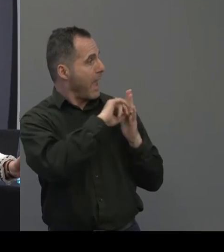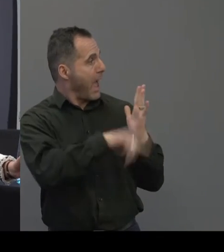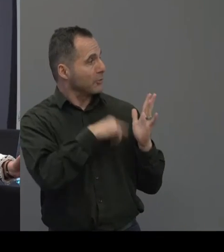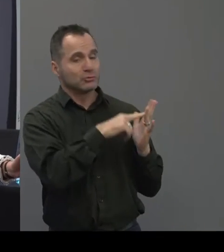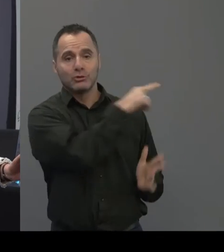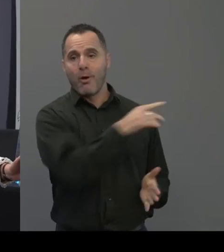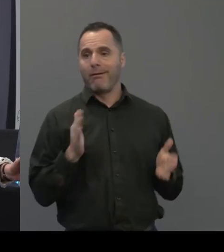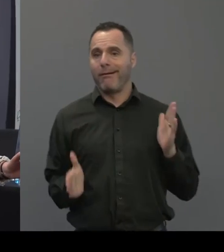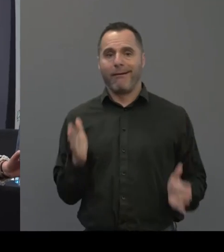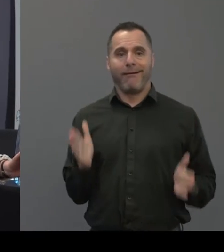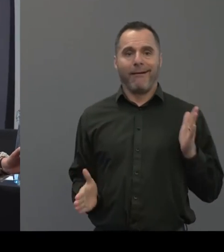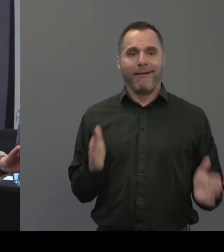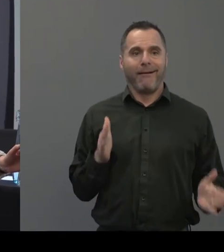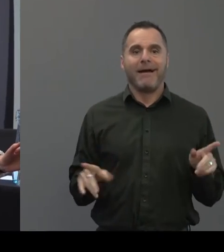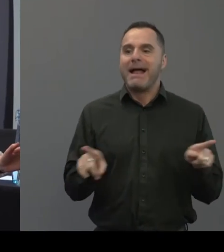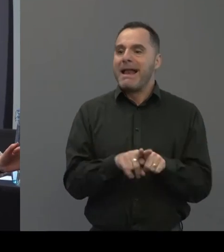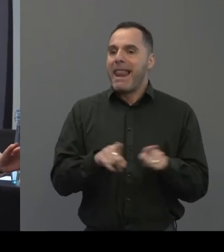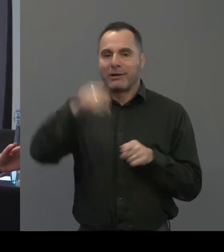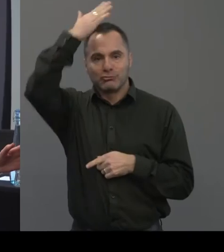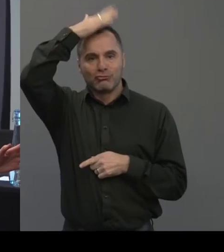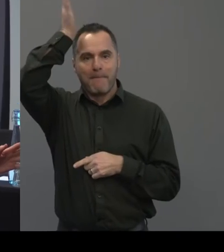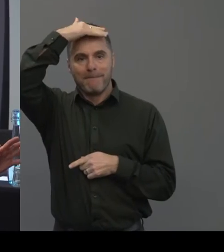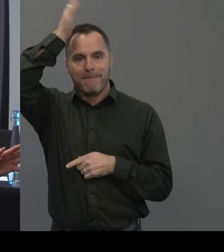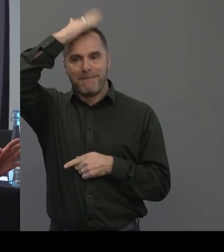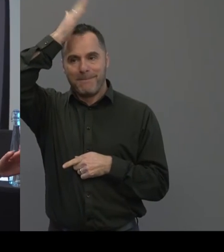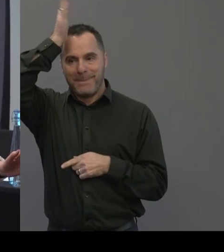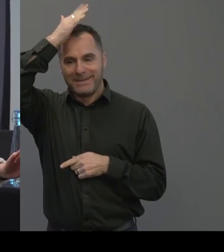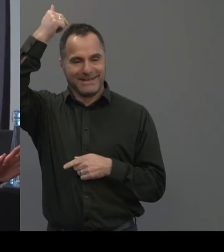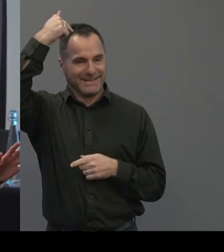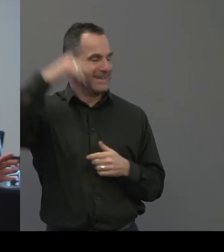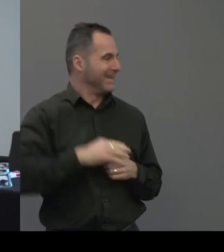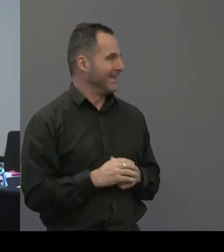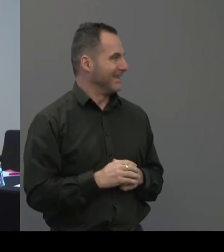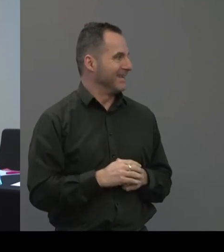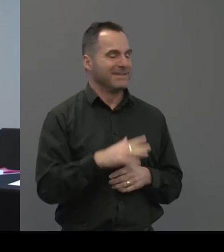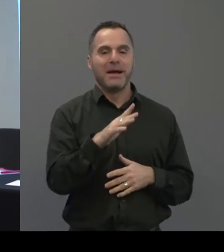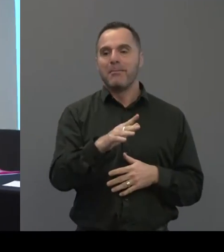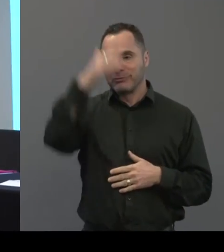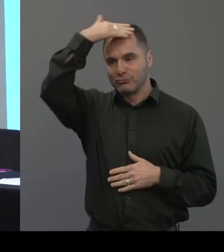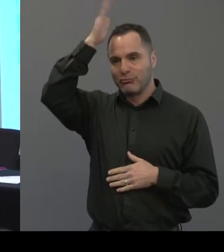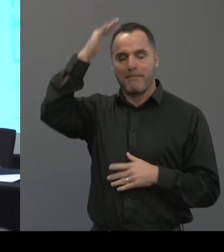obviously President Trump is modeling his hairstyle on him. Decided not to go for the purple.